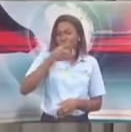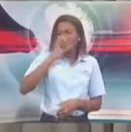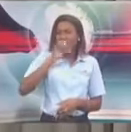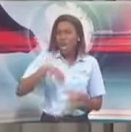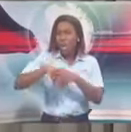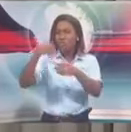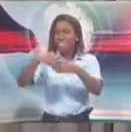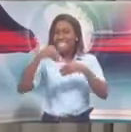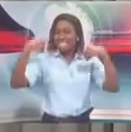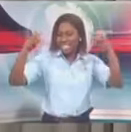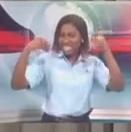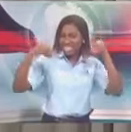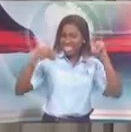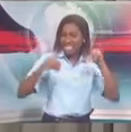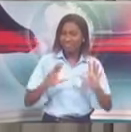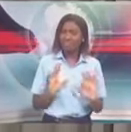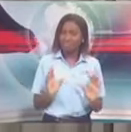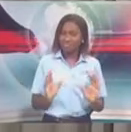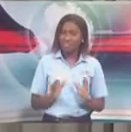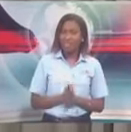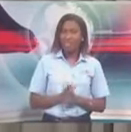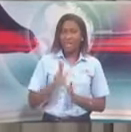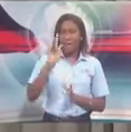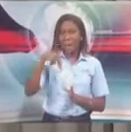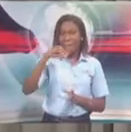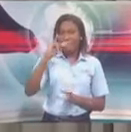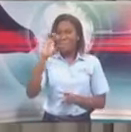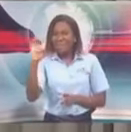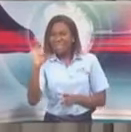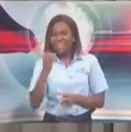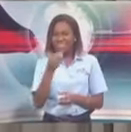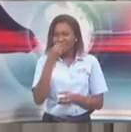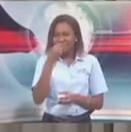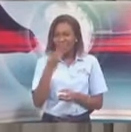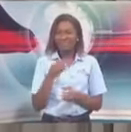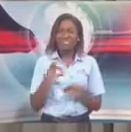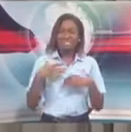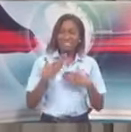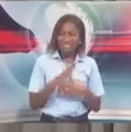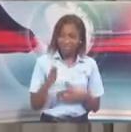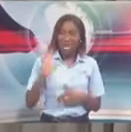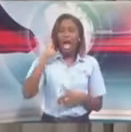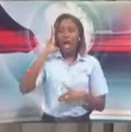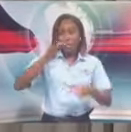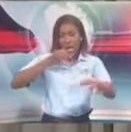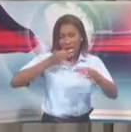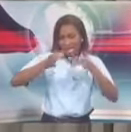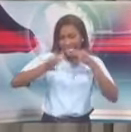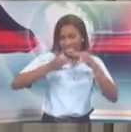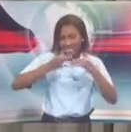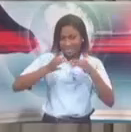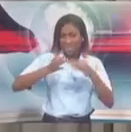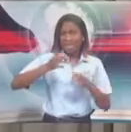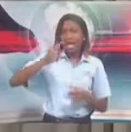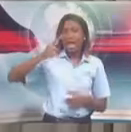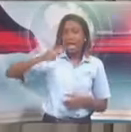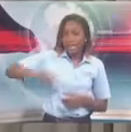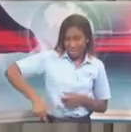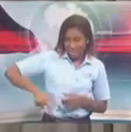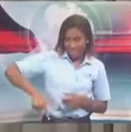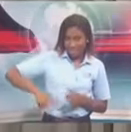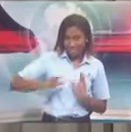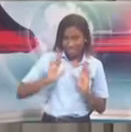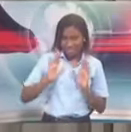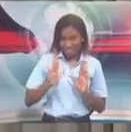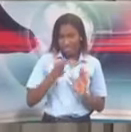doubles, all of these various things. Pies, I heard the Minister of Health referred to. I'll get to what we're really asking for